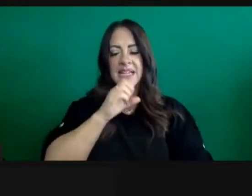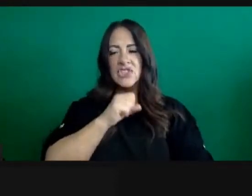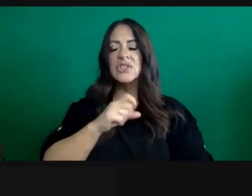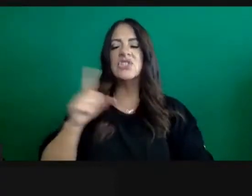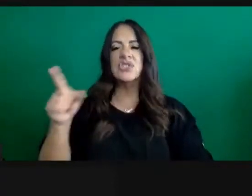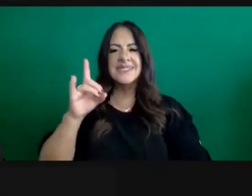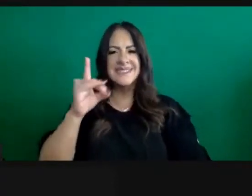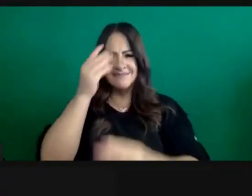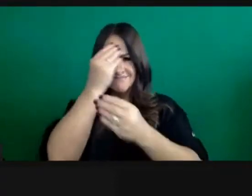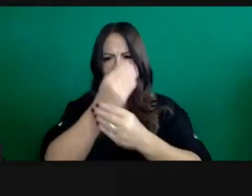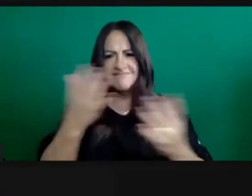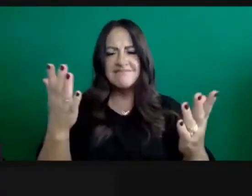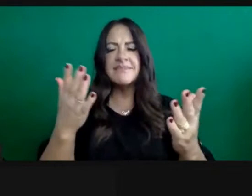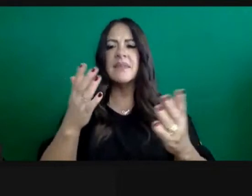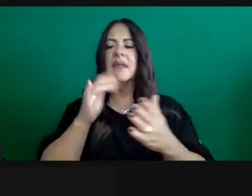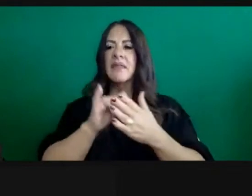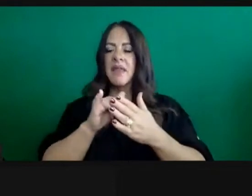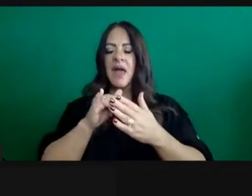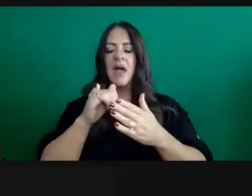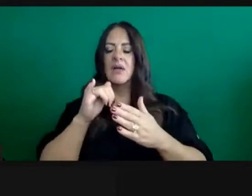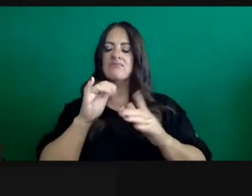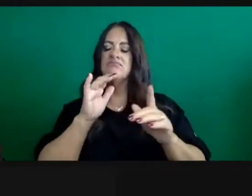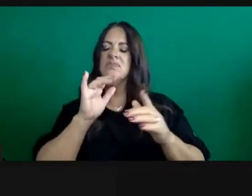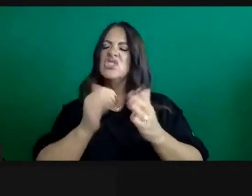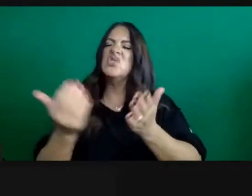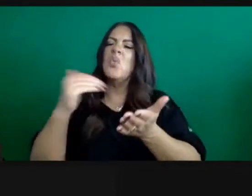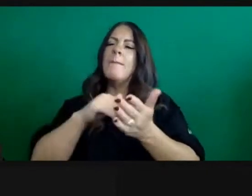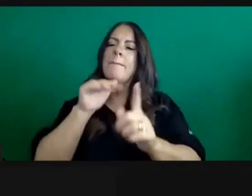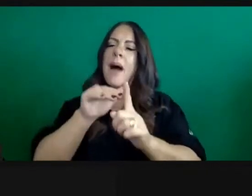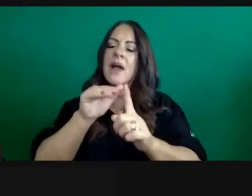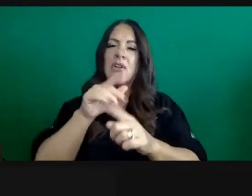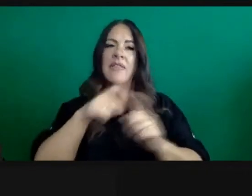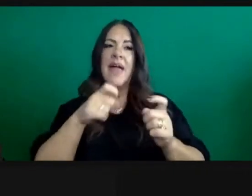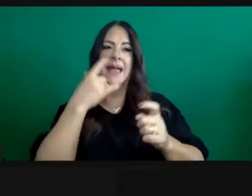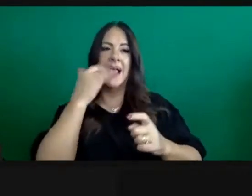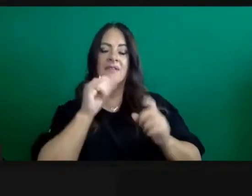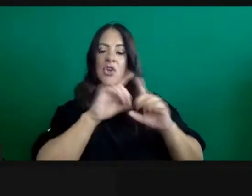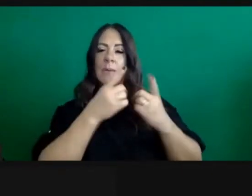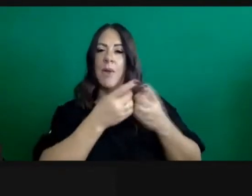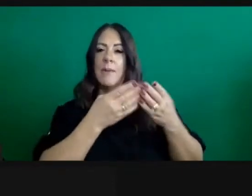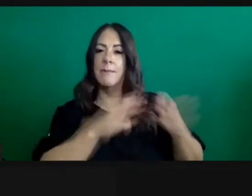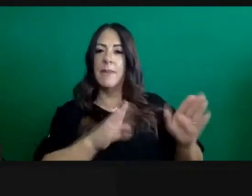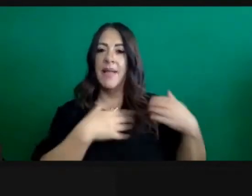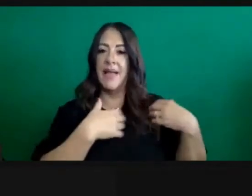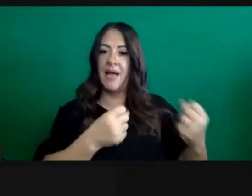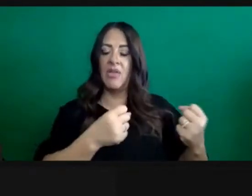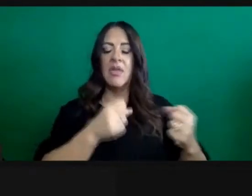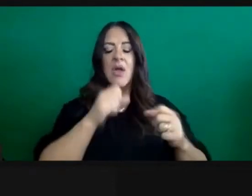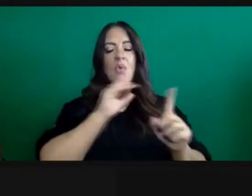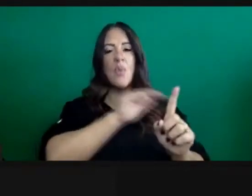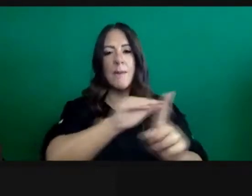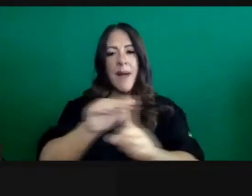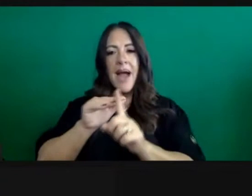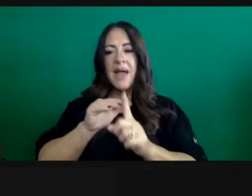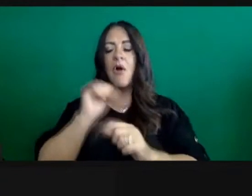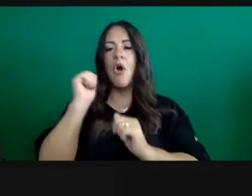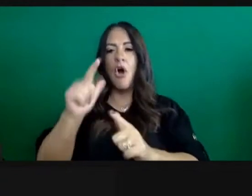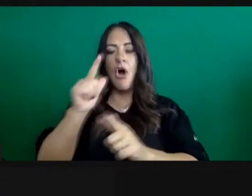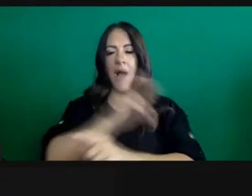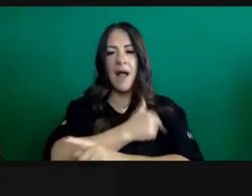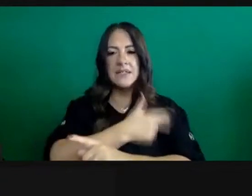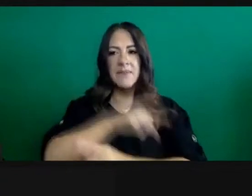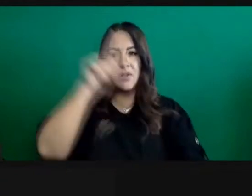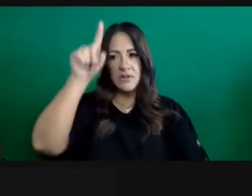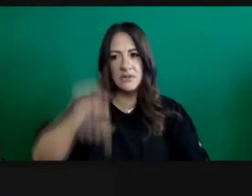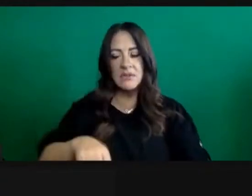reminder by the California Department of Public Health to all facilities, all acute care hospitals in the state about